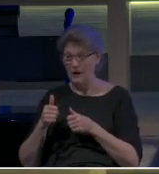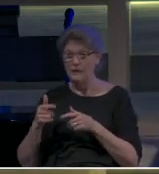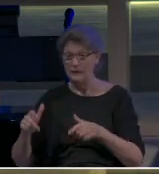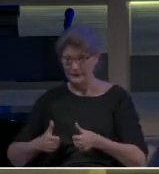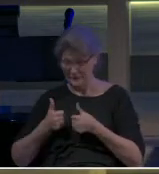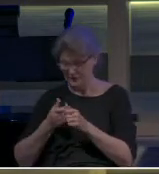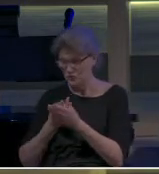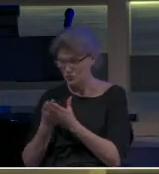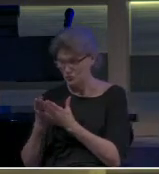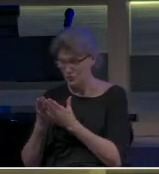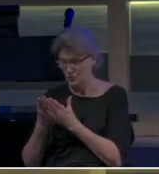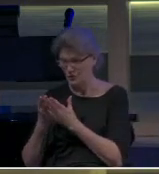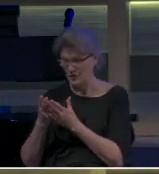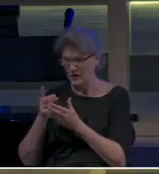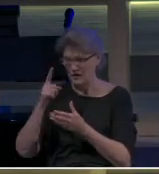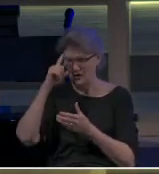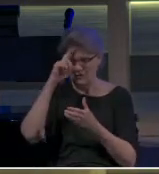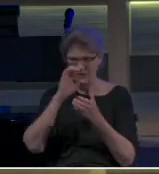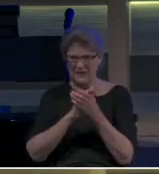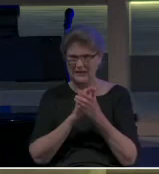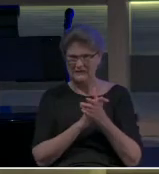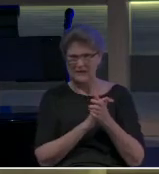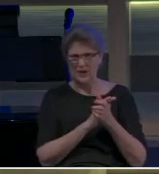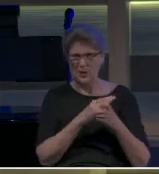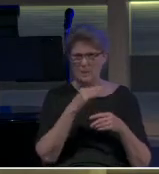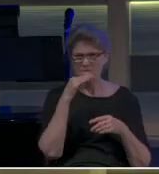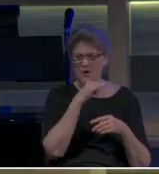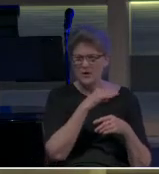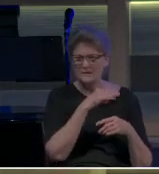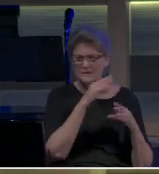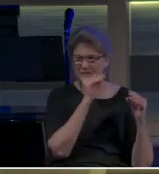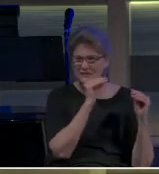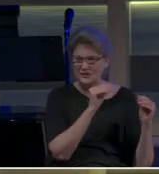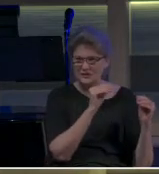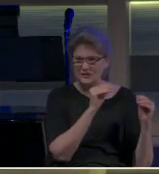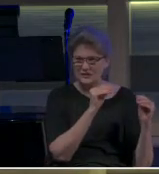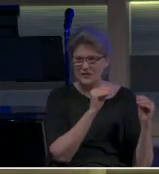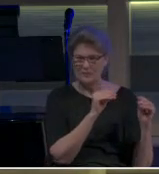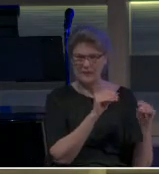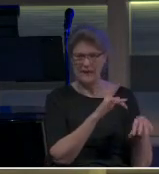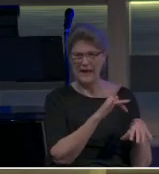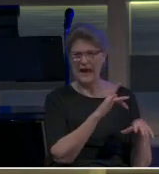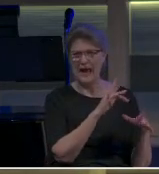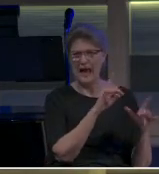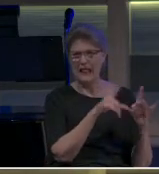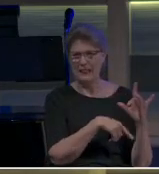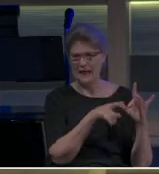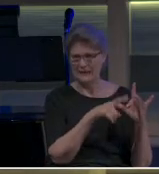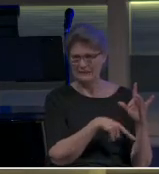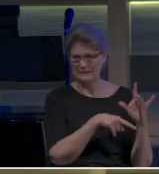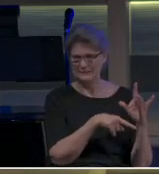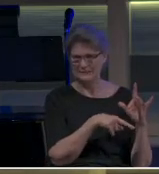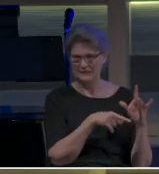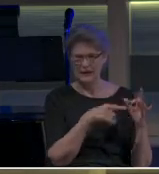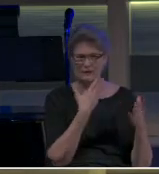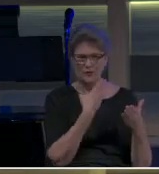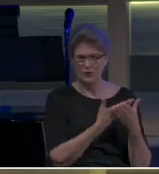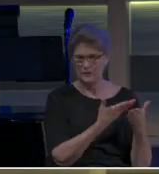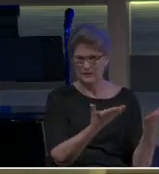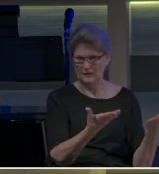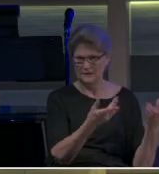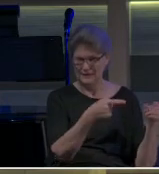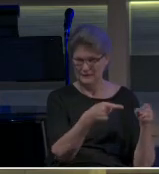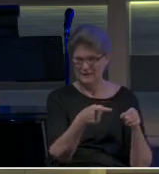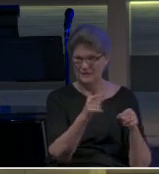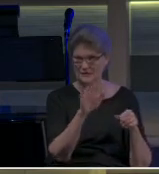and you are believing toxic teaching, there will be an absence of the kinds of things in your life that God wants